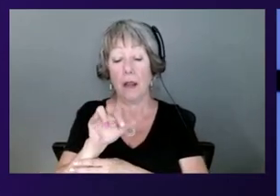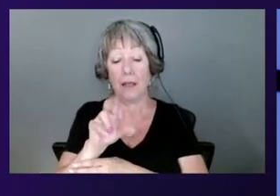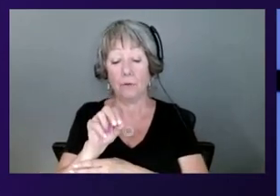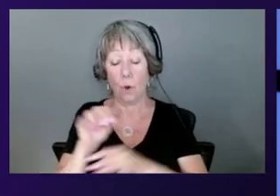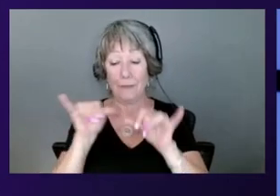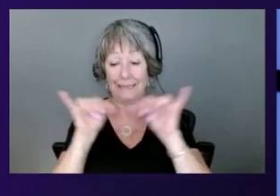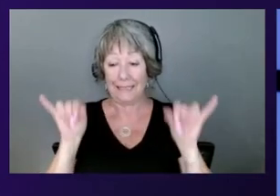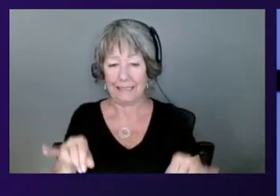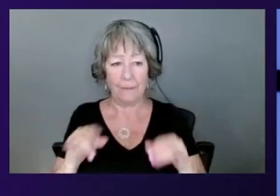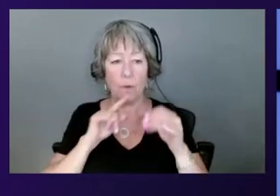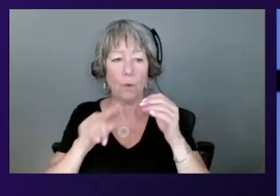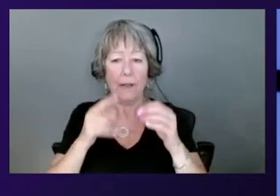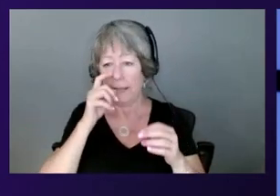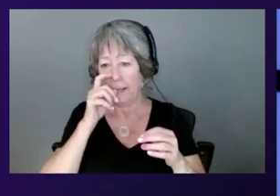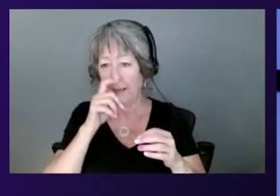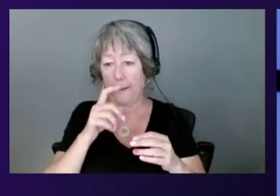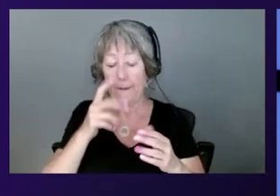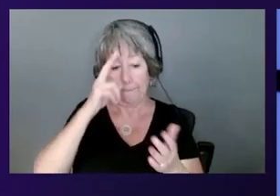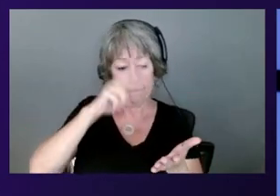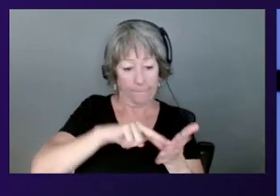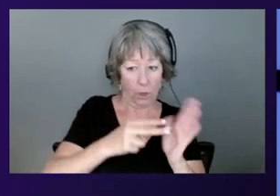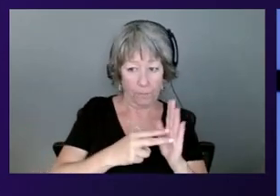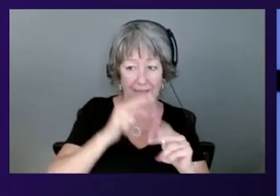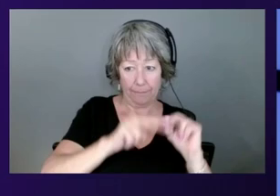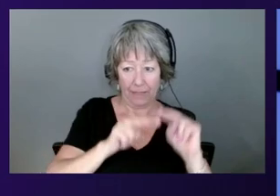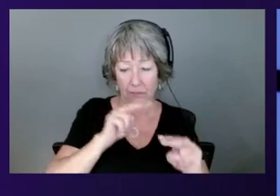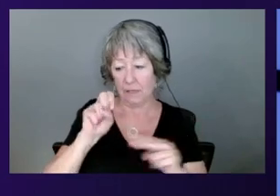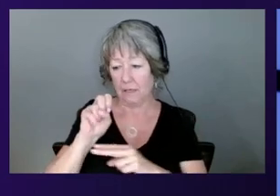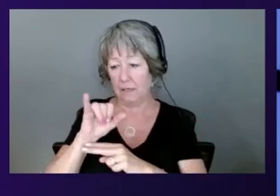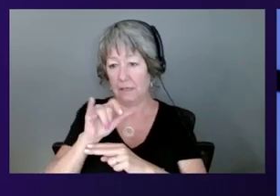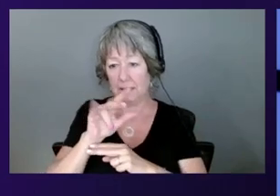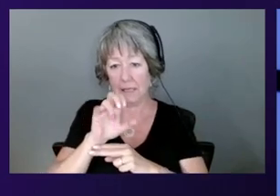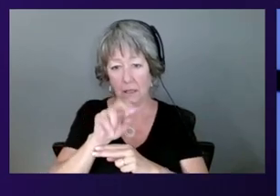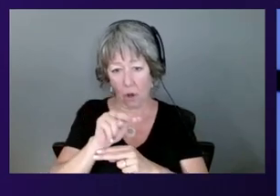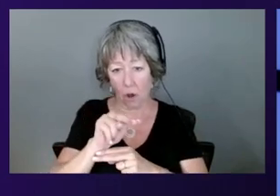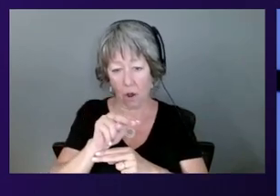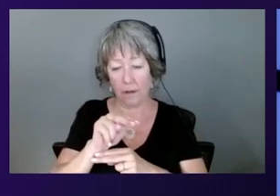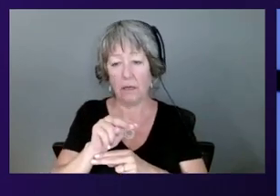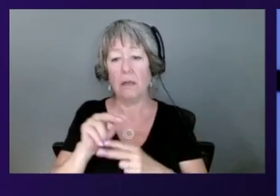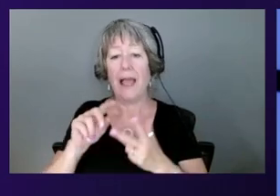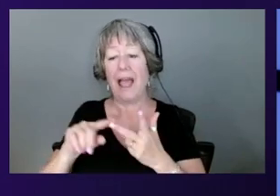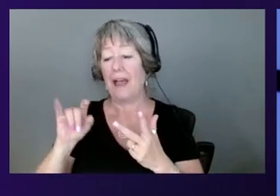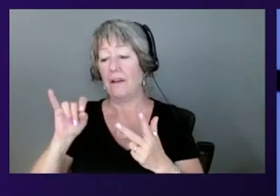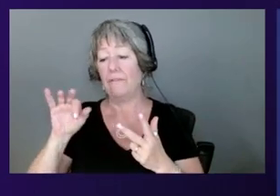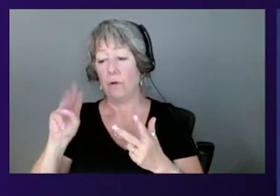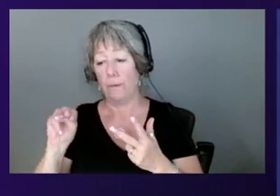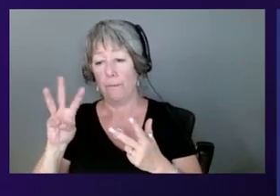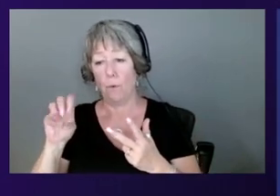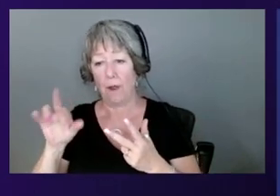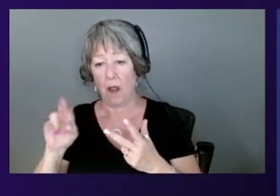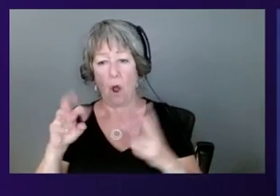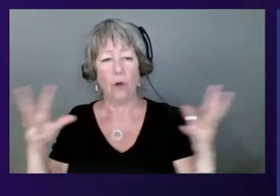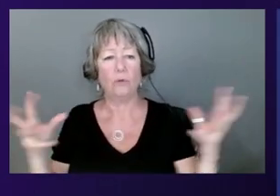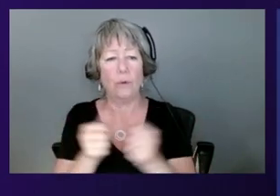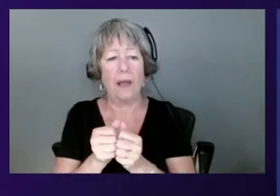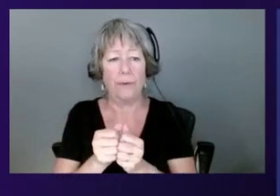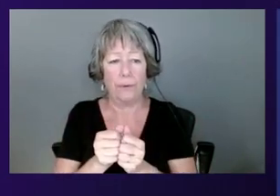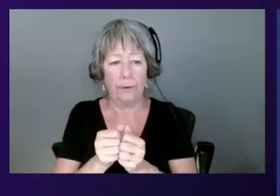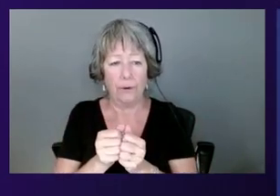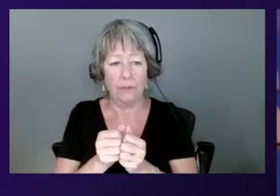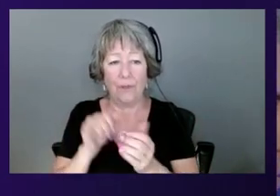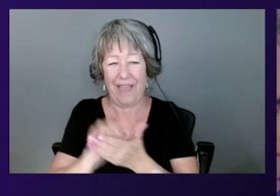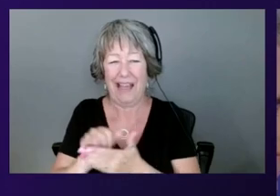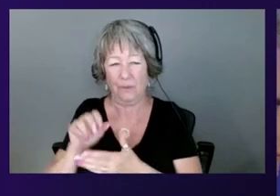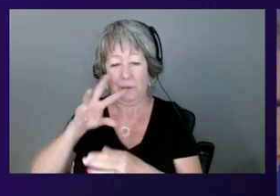combination of purpose-built silicon software and firmware, three different components to it, right? So we pull it all together, and that's what the Nitro system is.